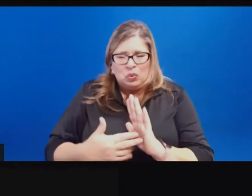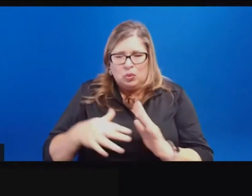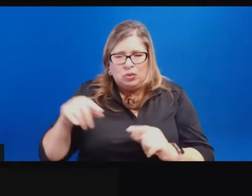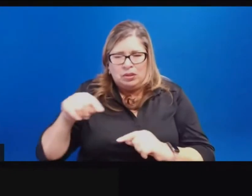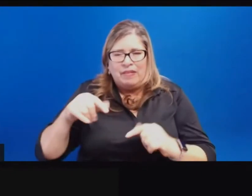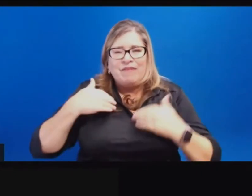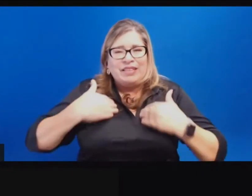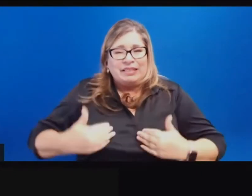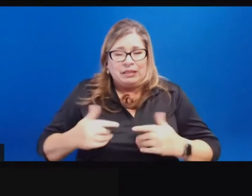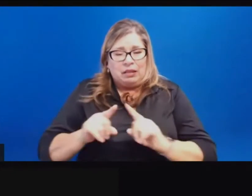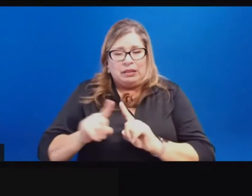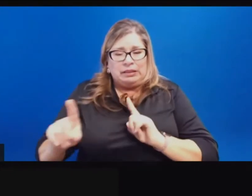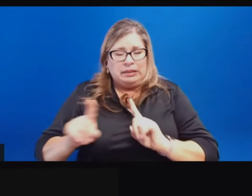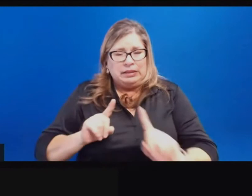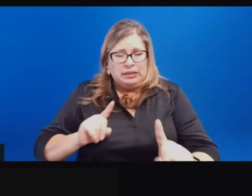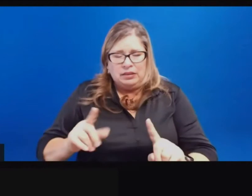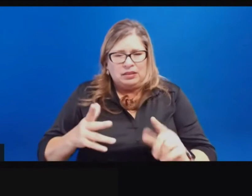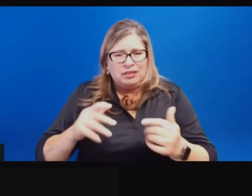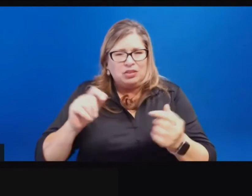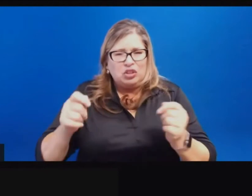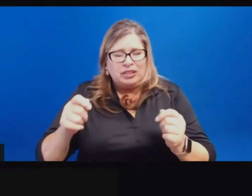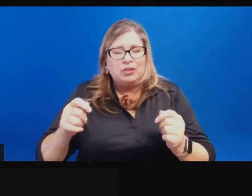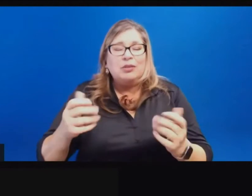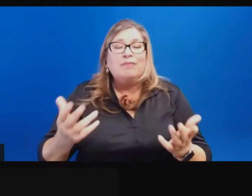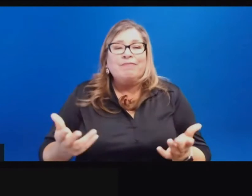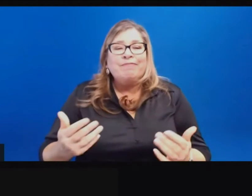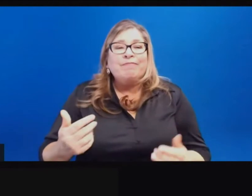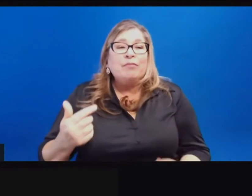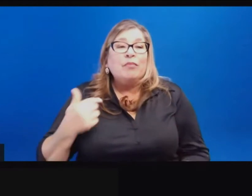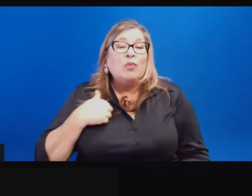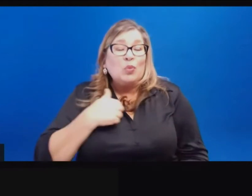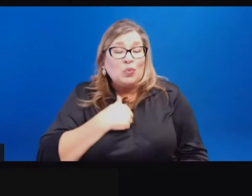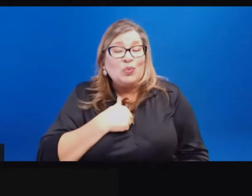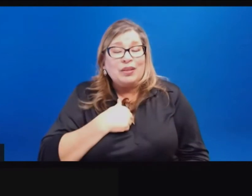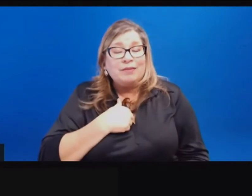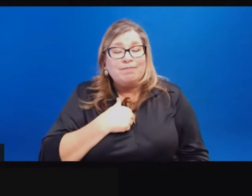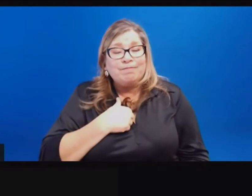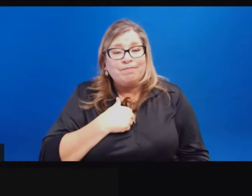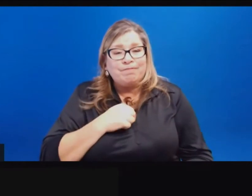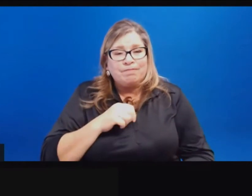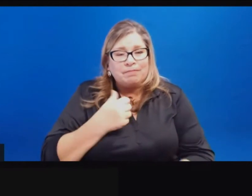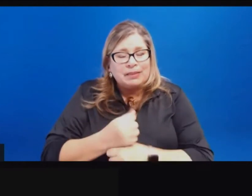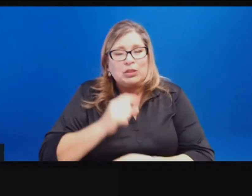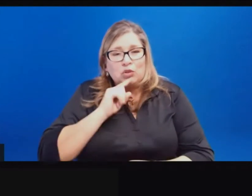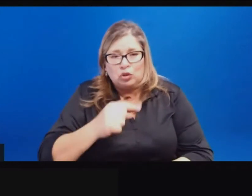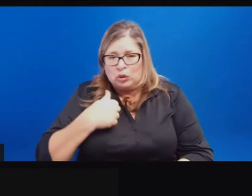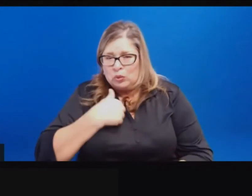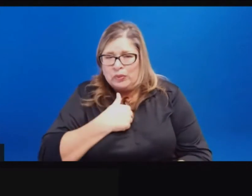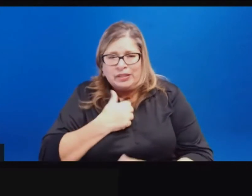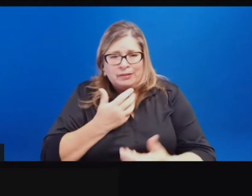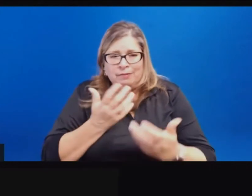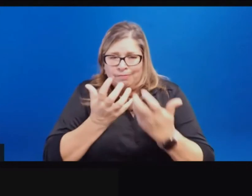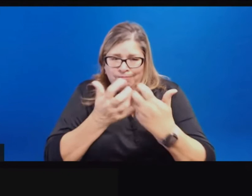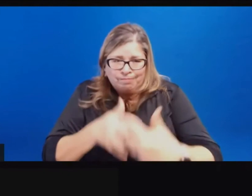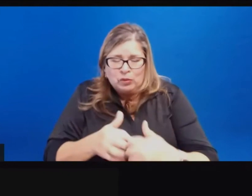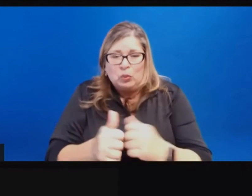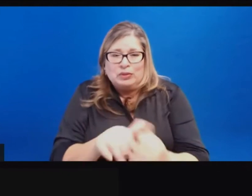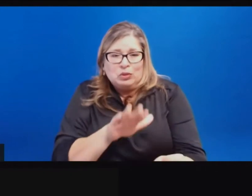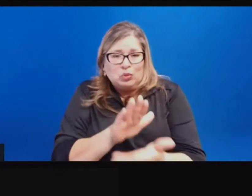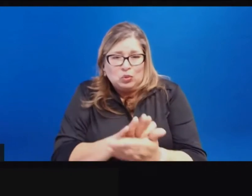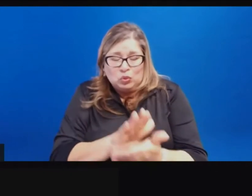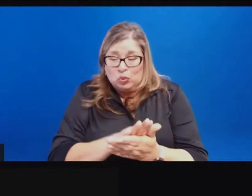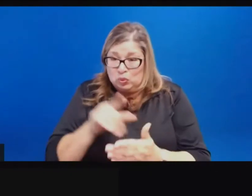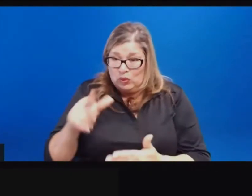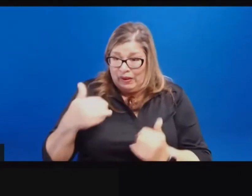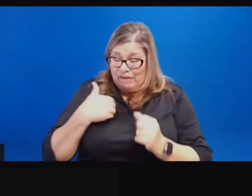students, we're working hard to make sure that, uh, schools with plans that are already in place, demonstrating the ability